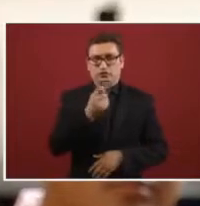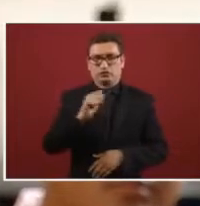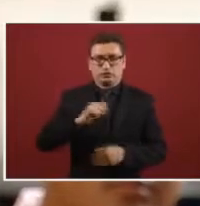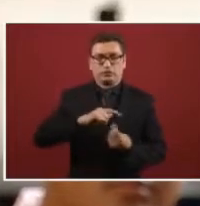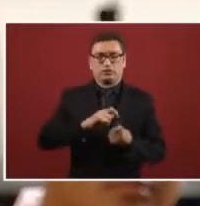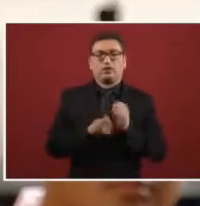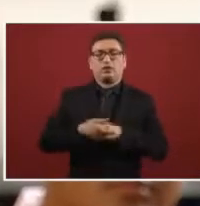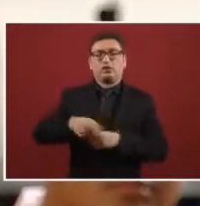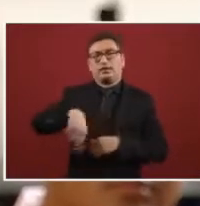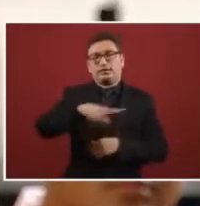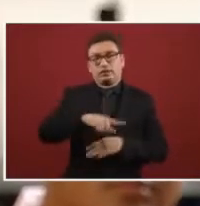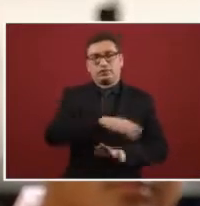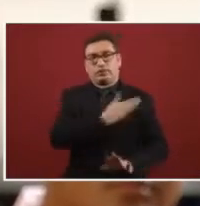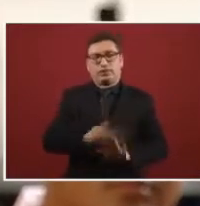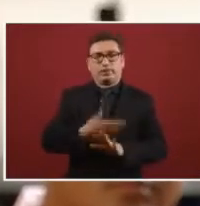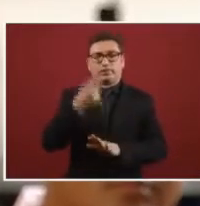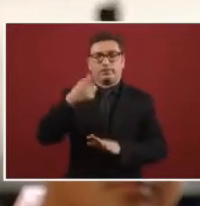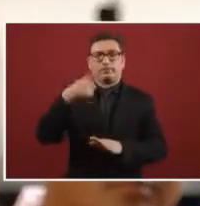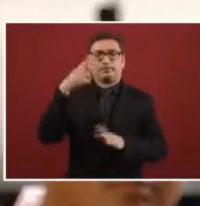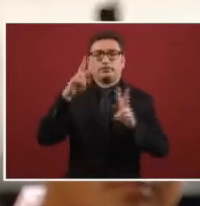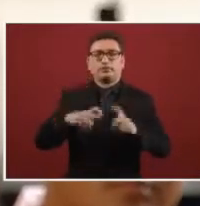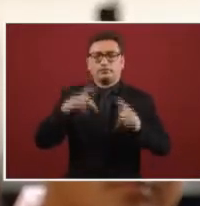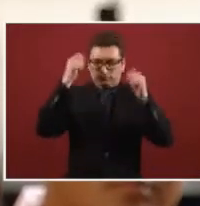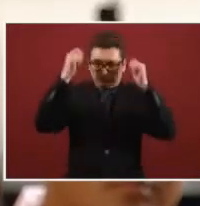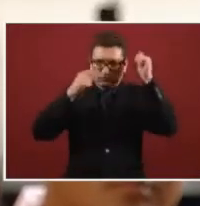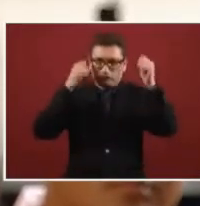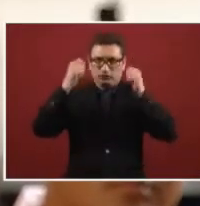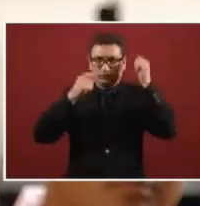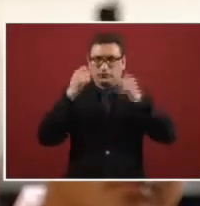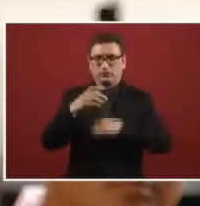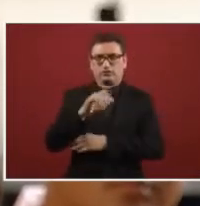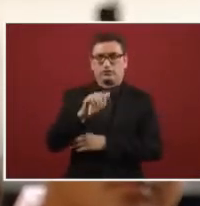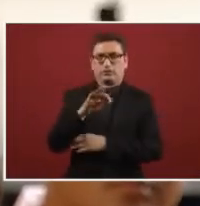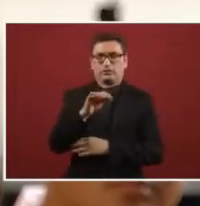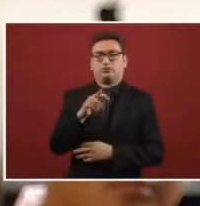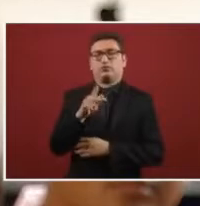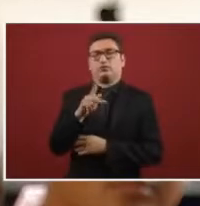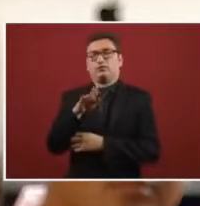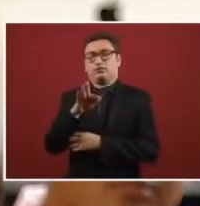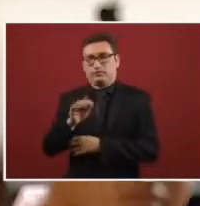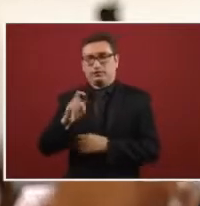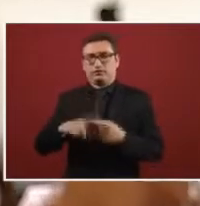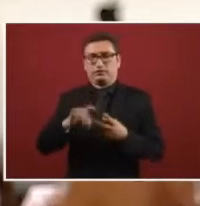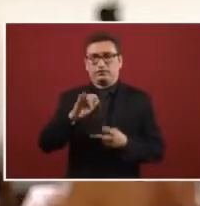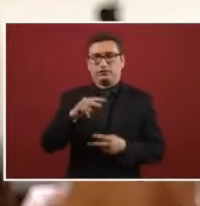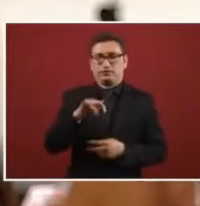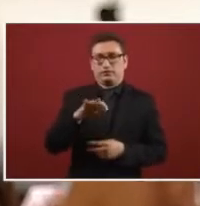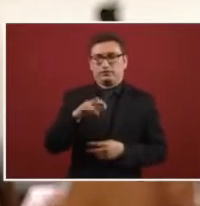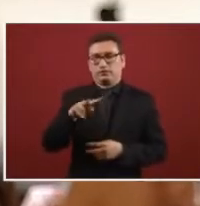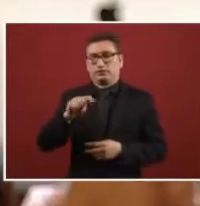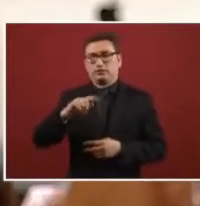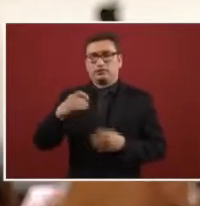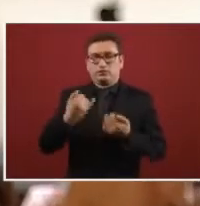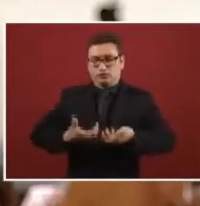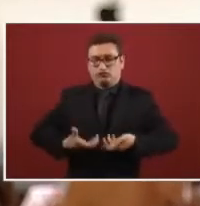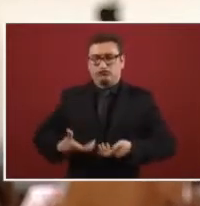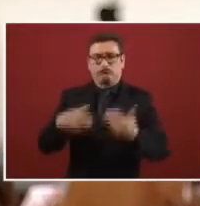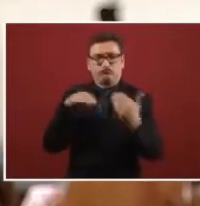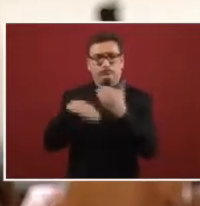they felt like it was being an attack on the tourists, because